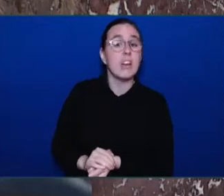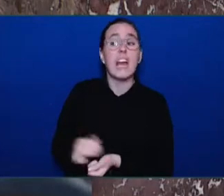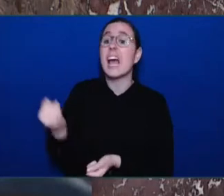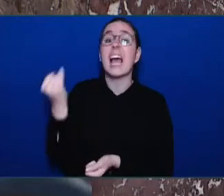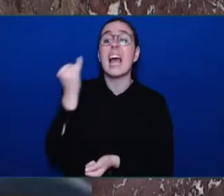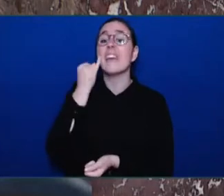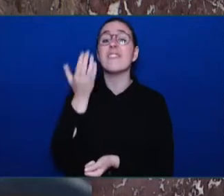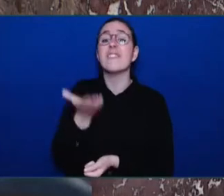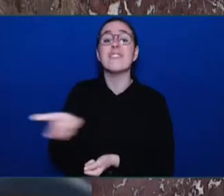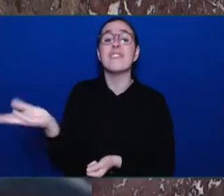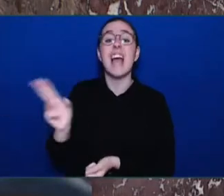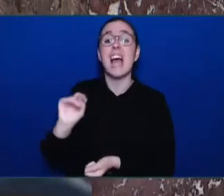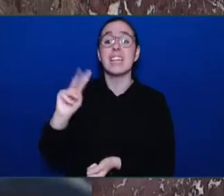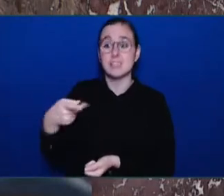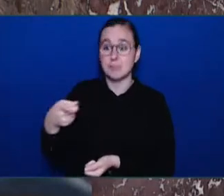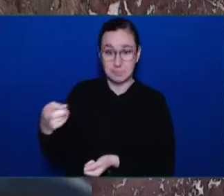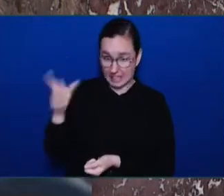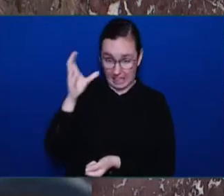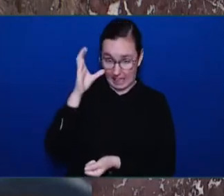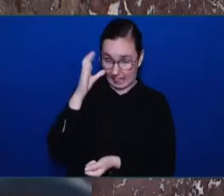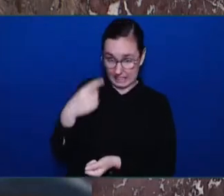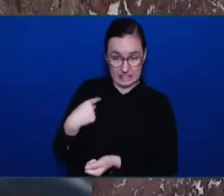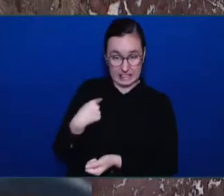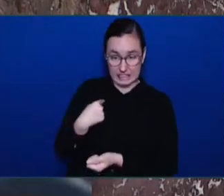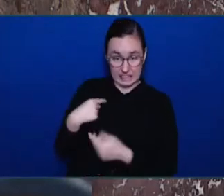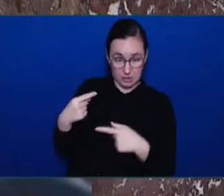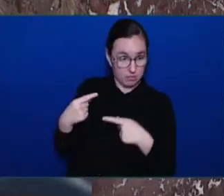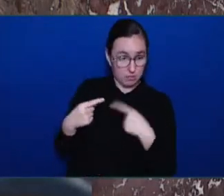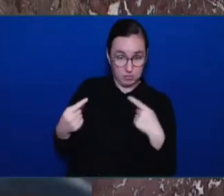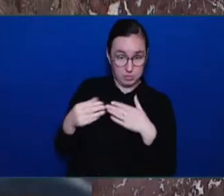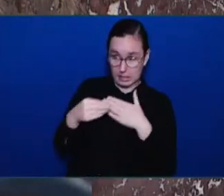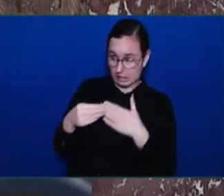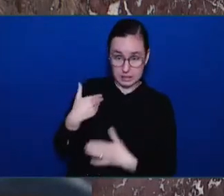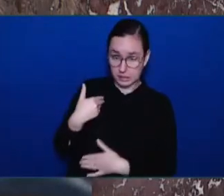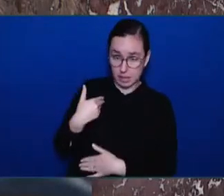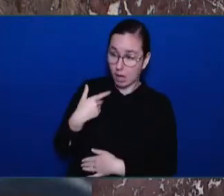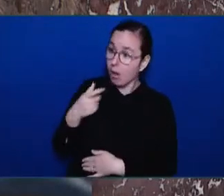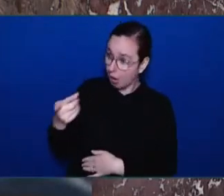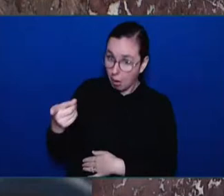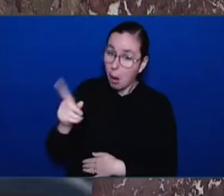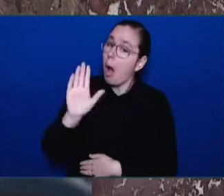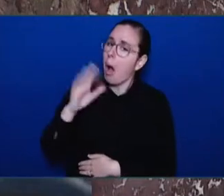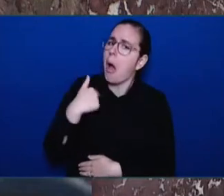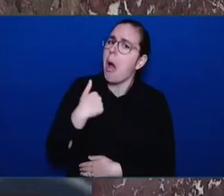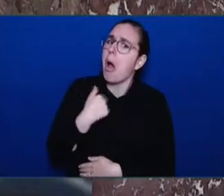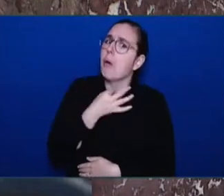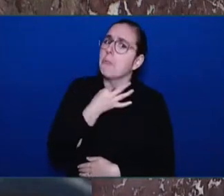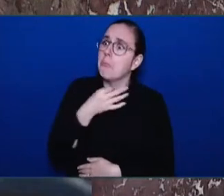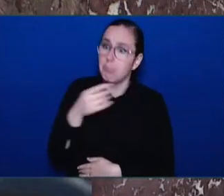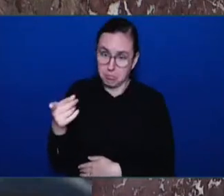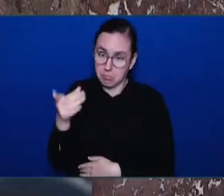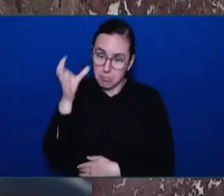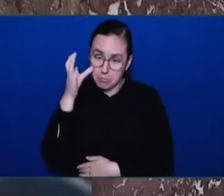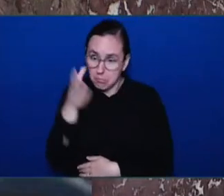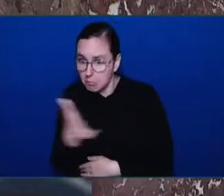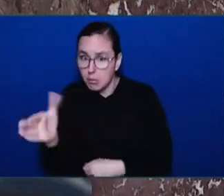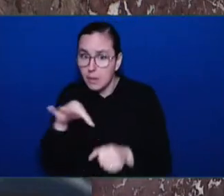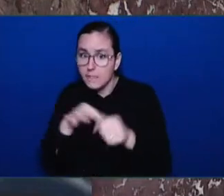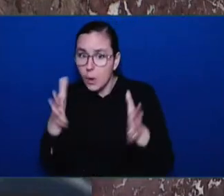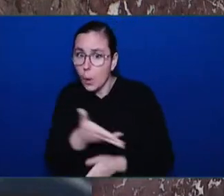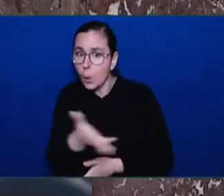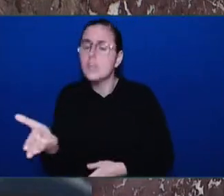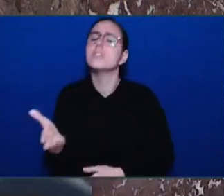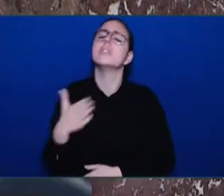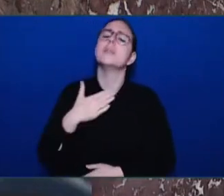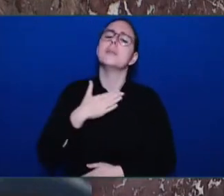voters and get rid of the former NDP Attorney General's failed catch-or-release policies that are